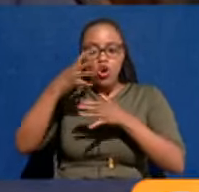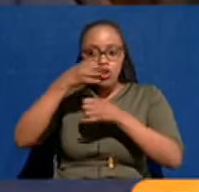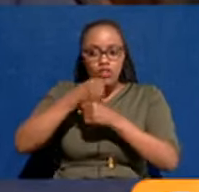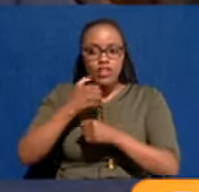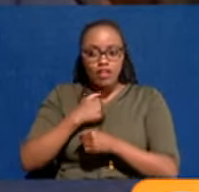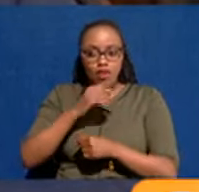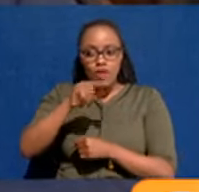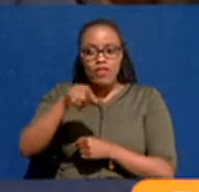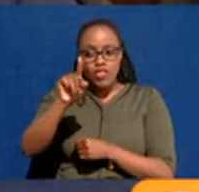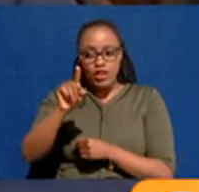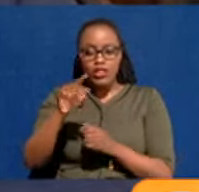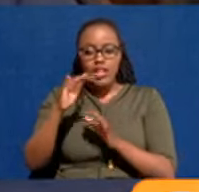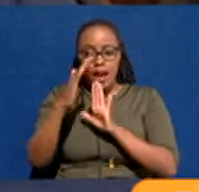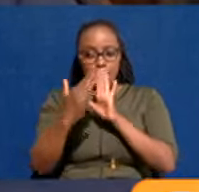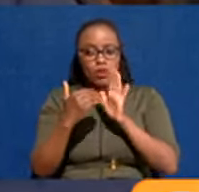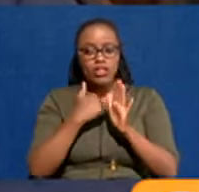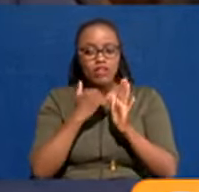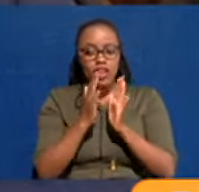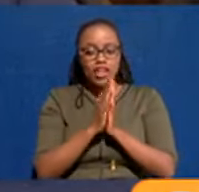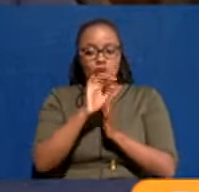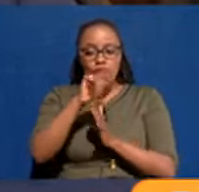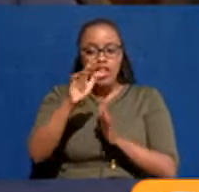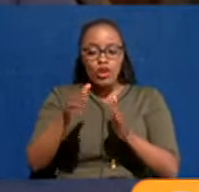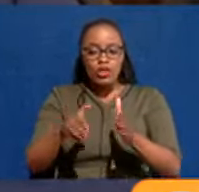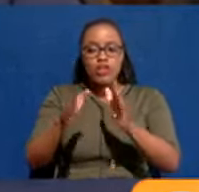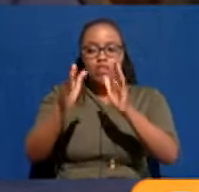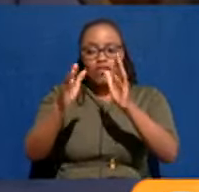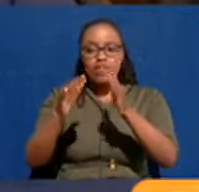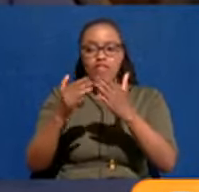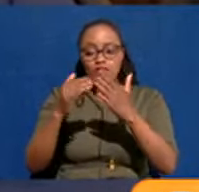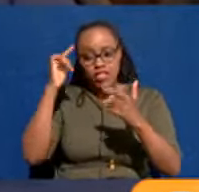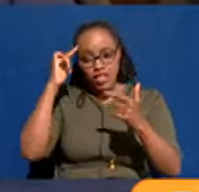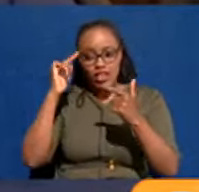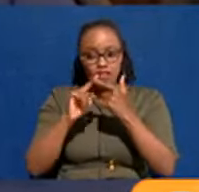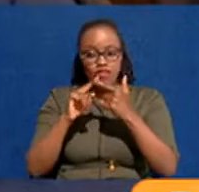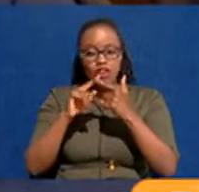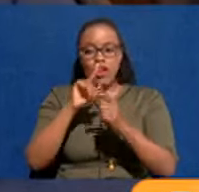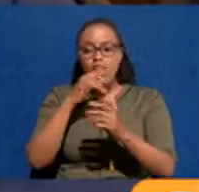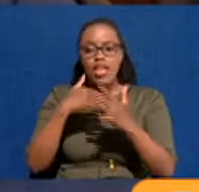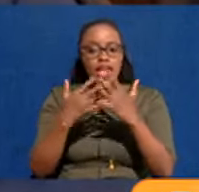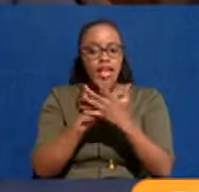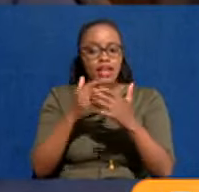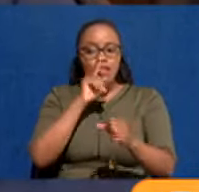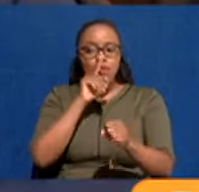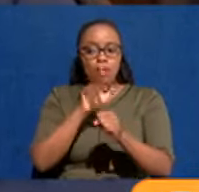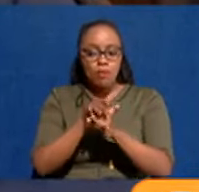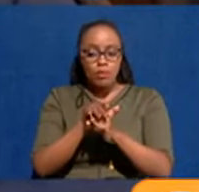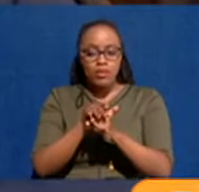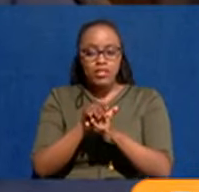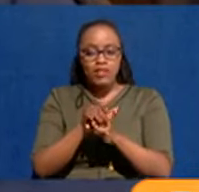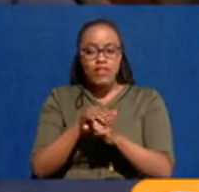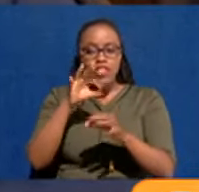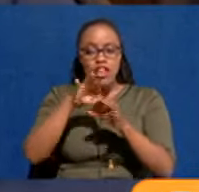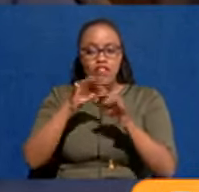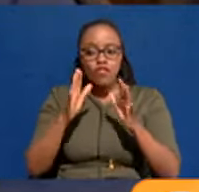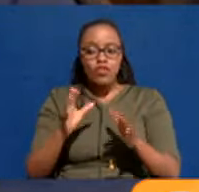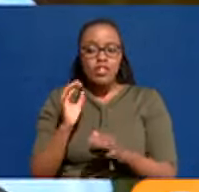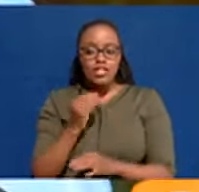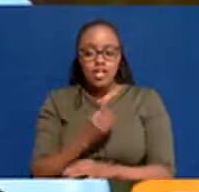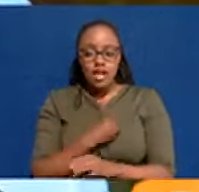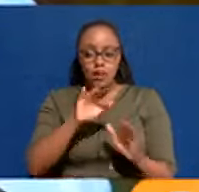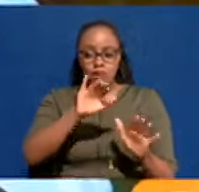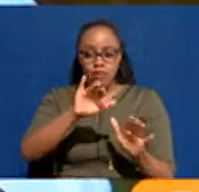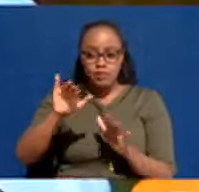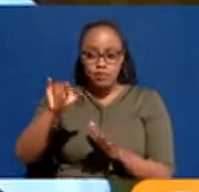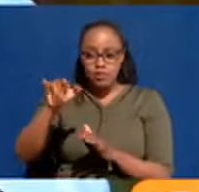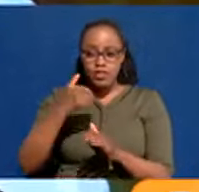we have the right approach and we're in the right direction in delivering everything that we promised our voters. All right. Let me open.